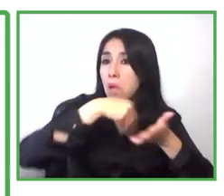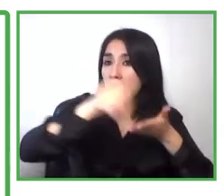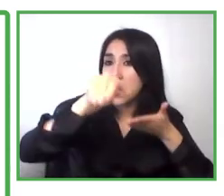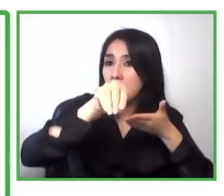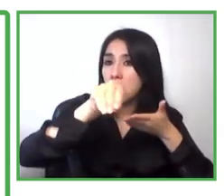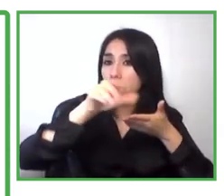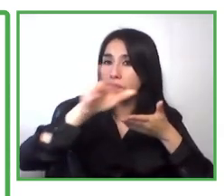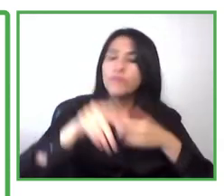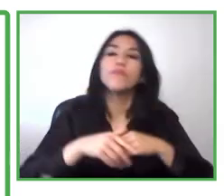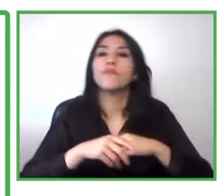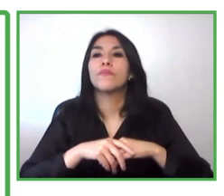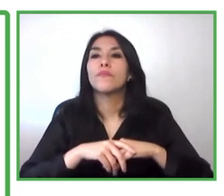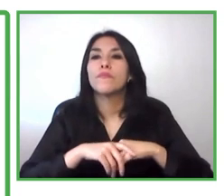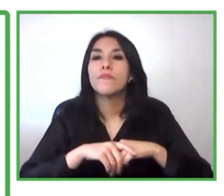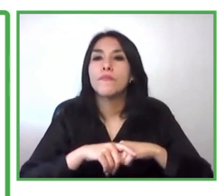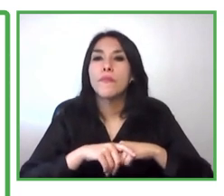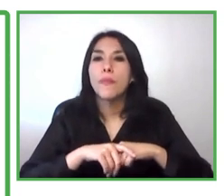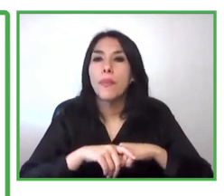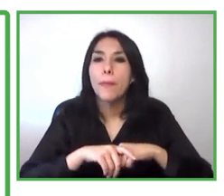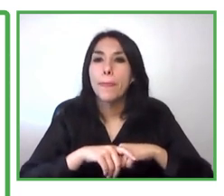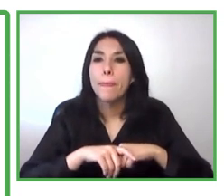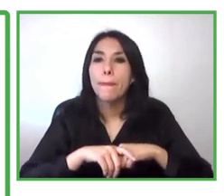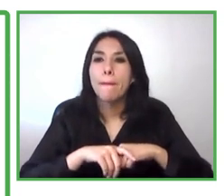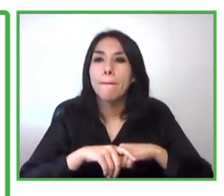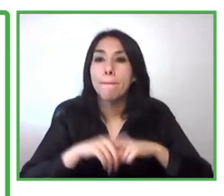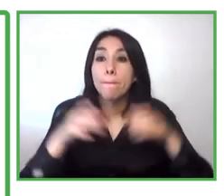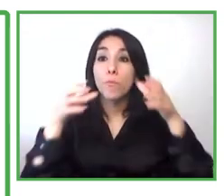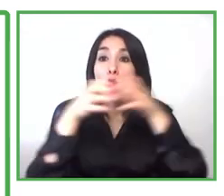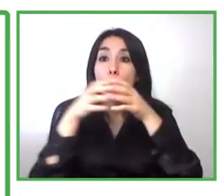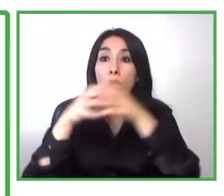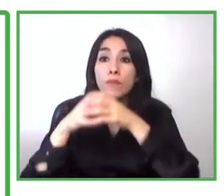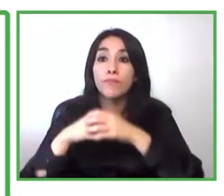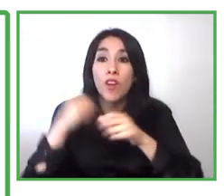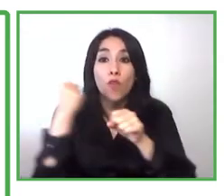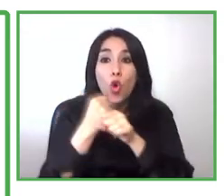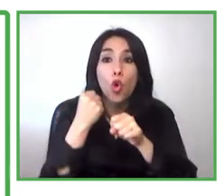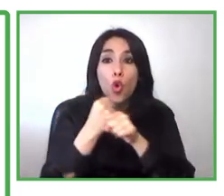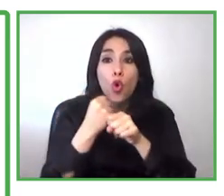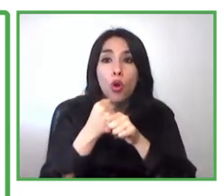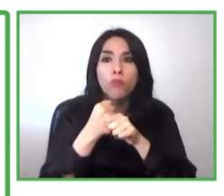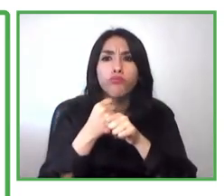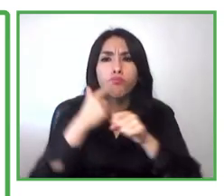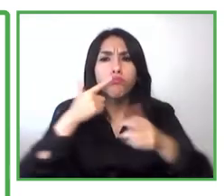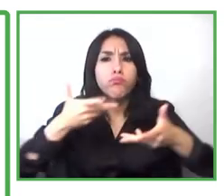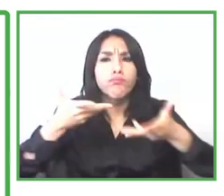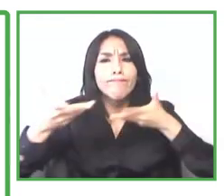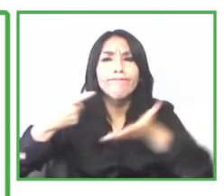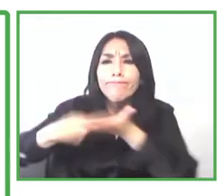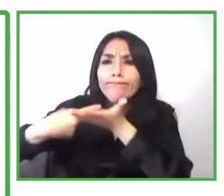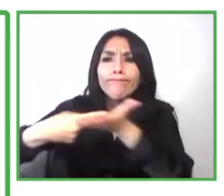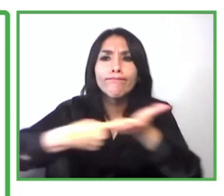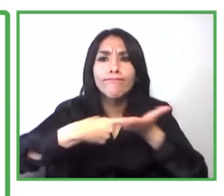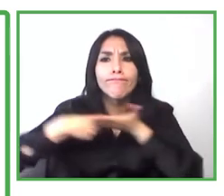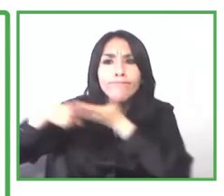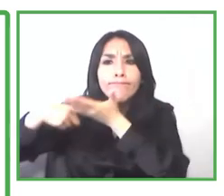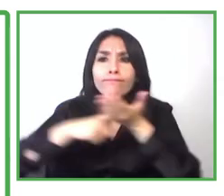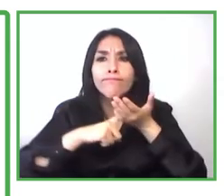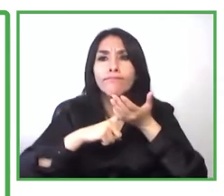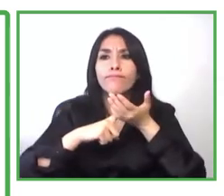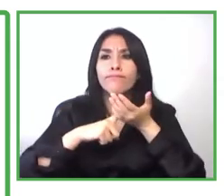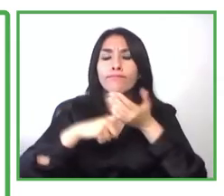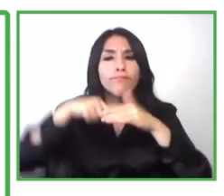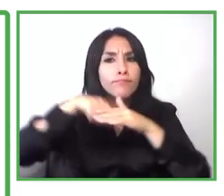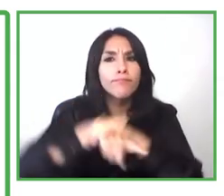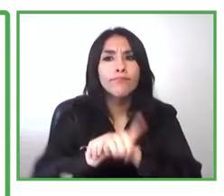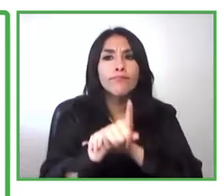sometimes we sell tickets for our conferences and uh the 30 percent is for corporate sponsorship and three